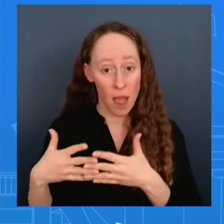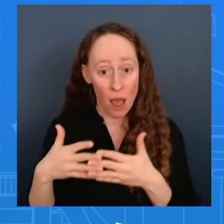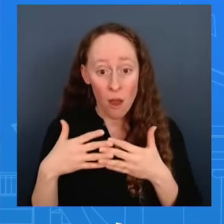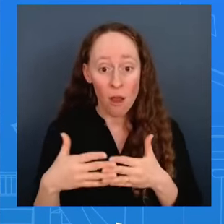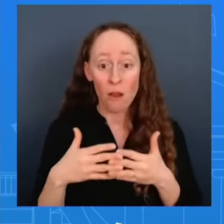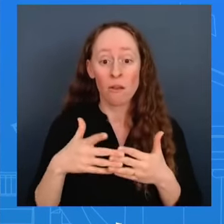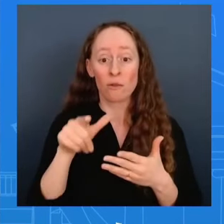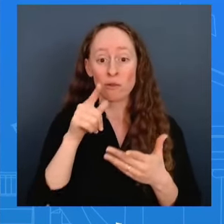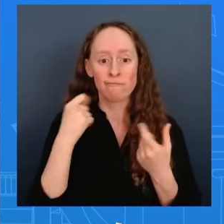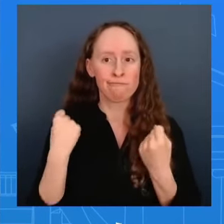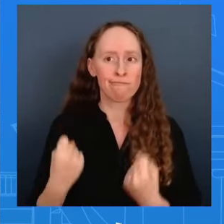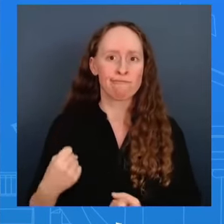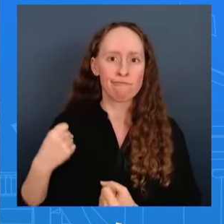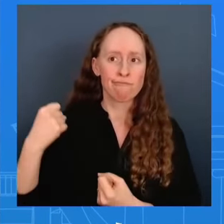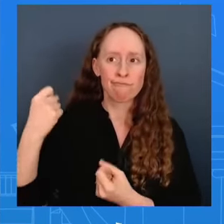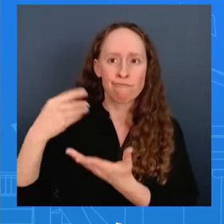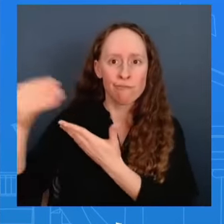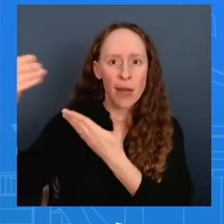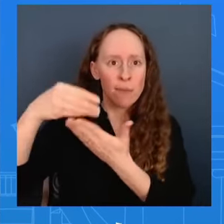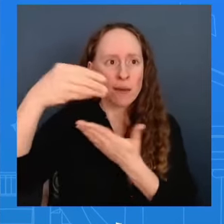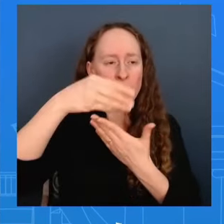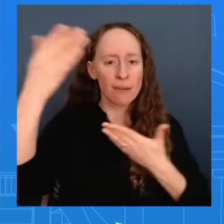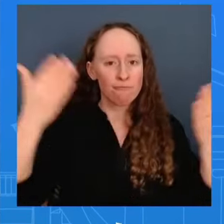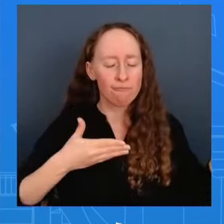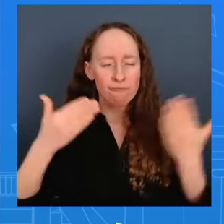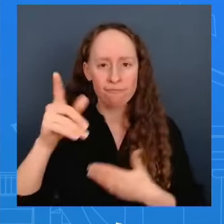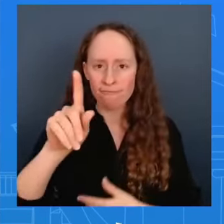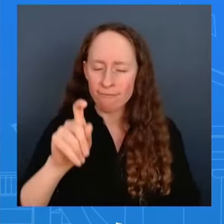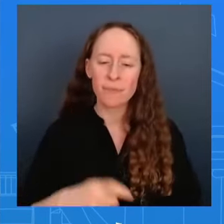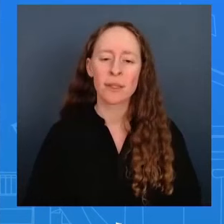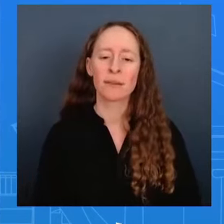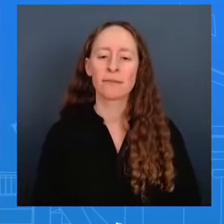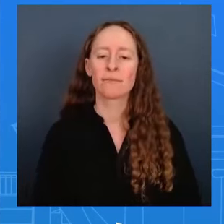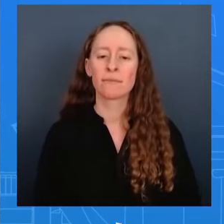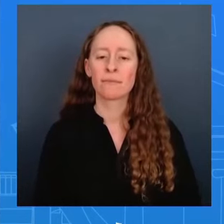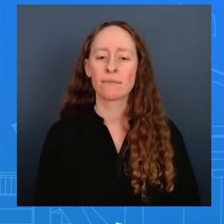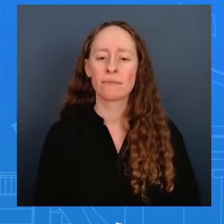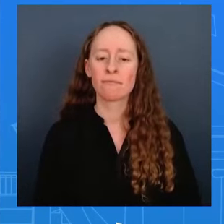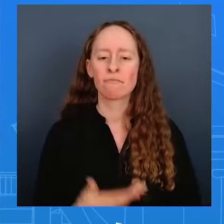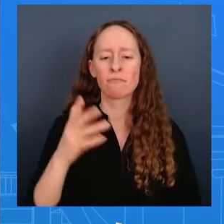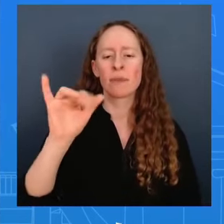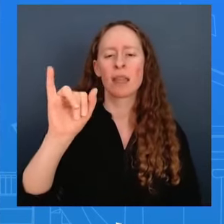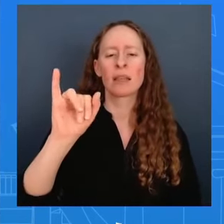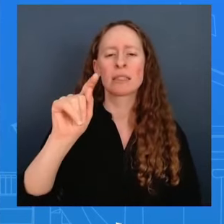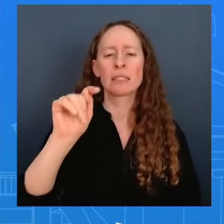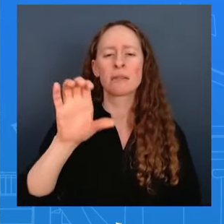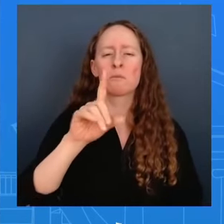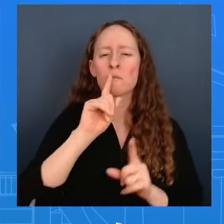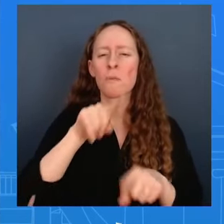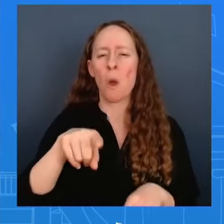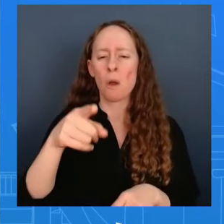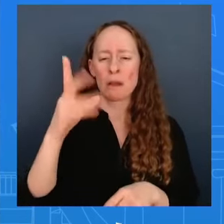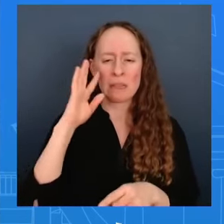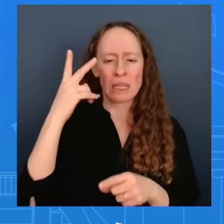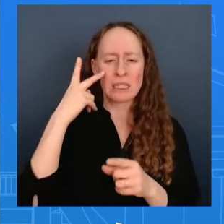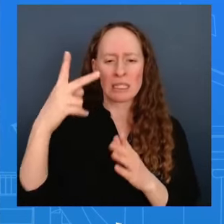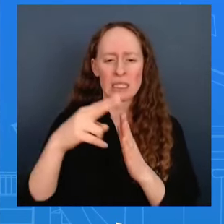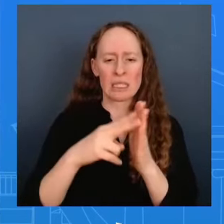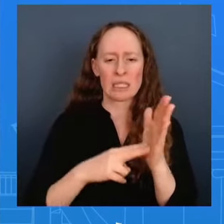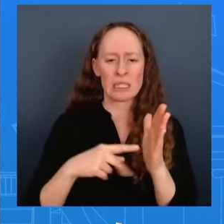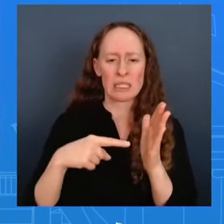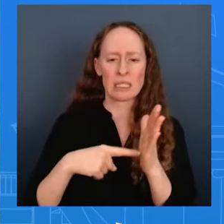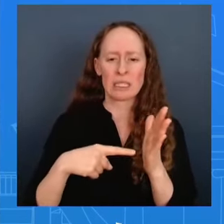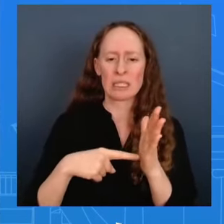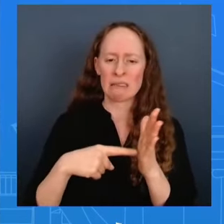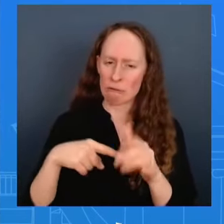you i think the itc report is maybe not as long as our report uh it is long i would encourage you to take another look at it because a lot of